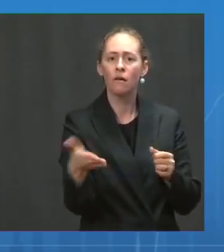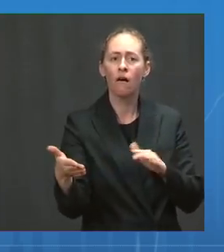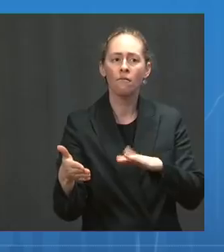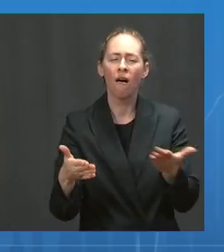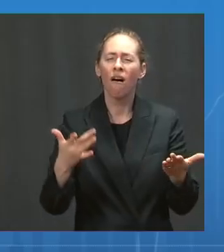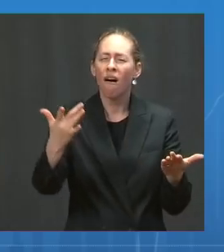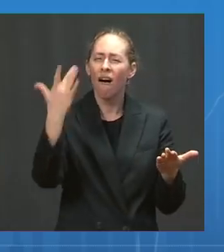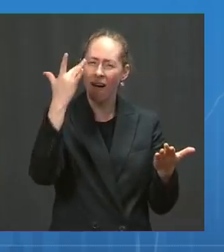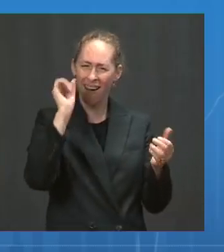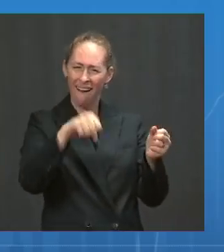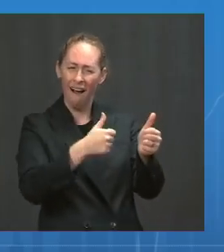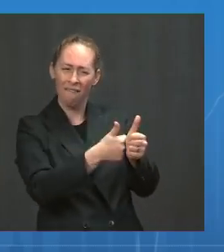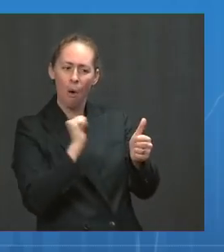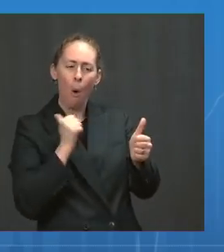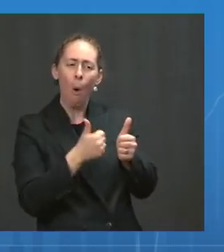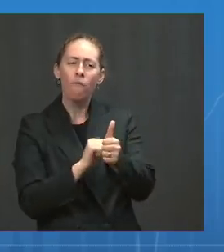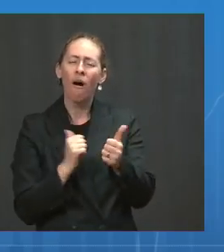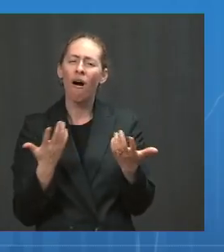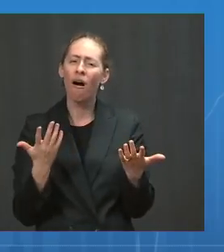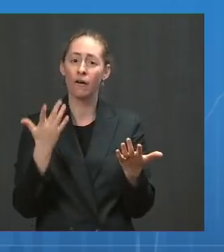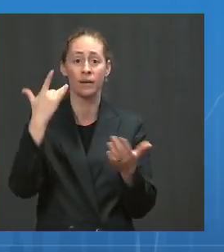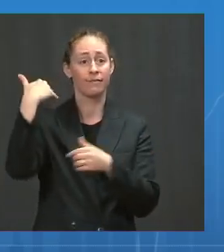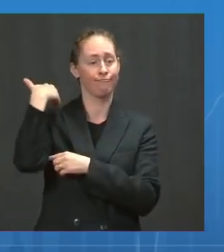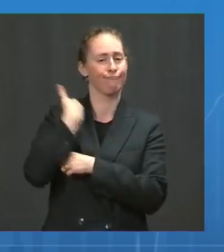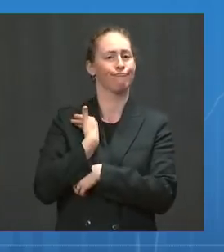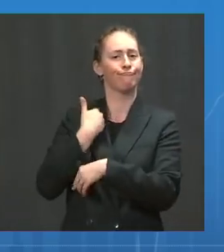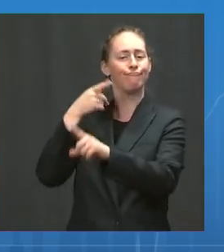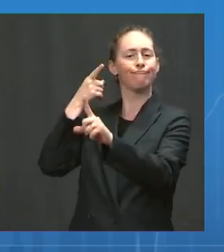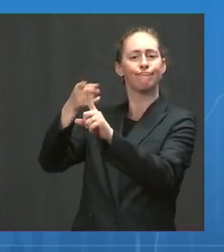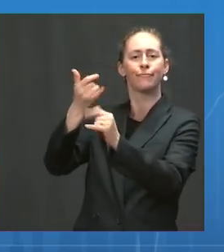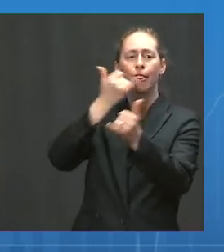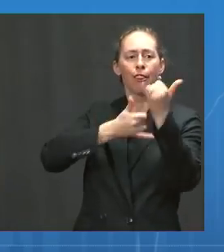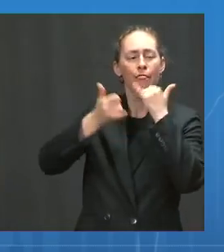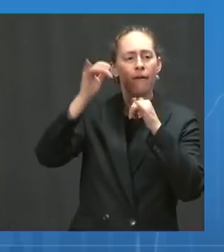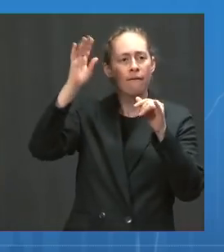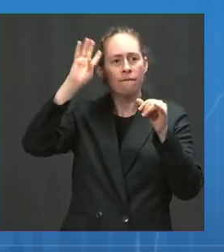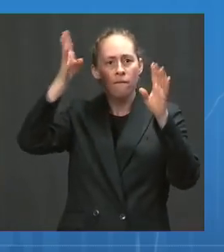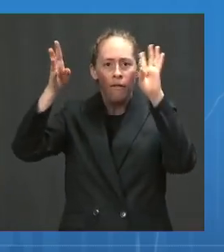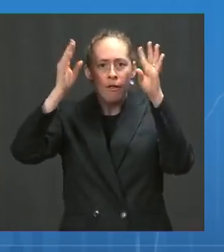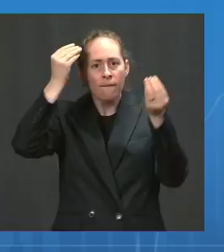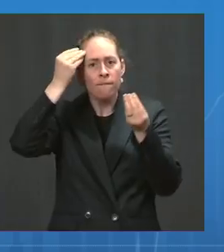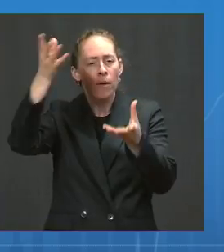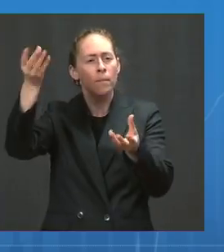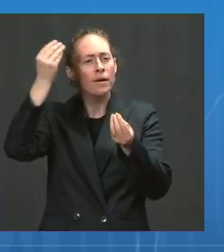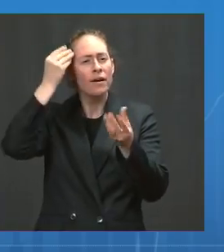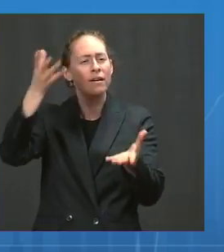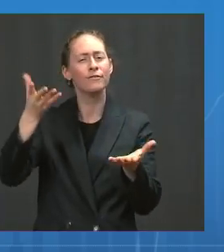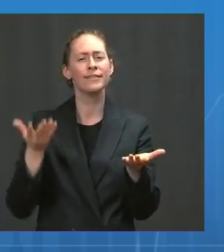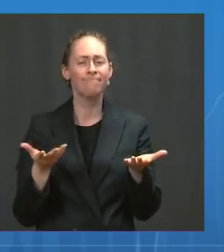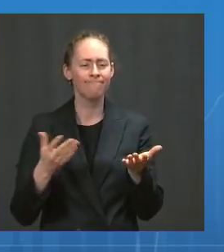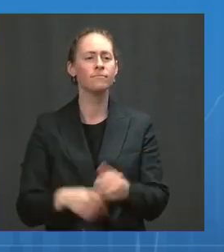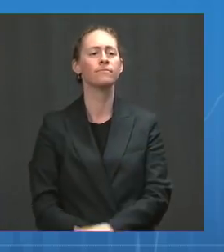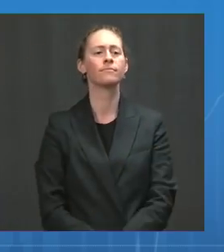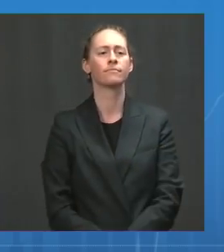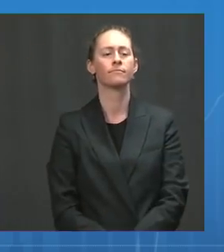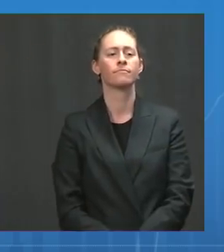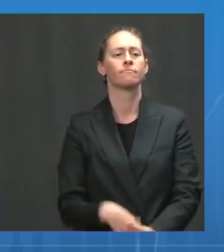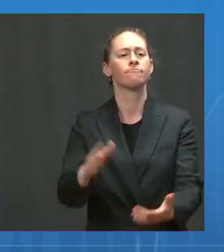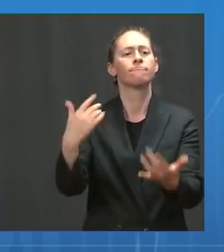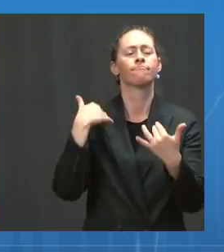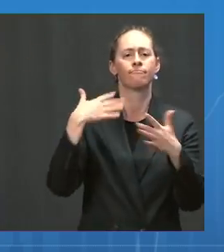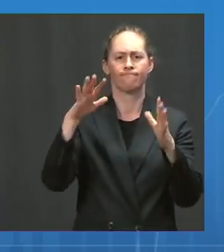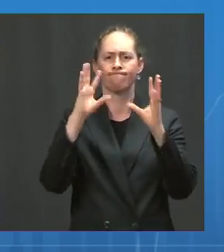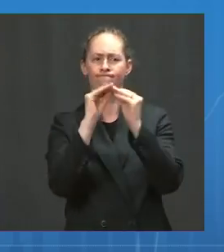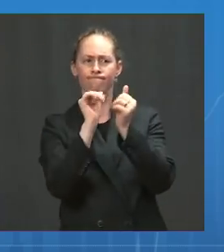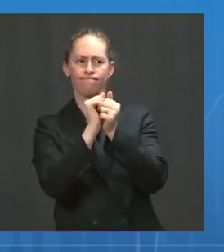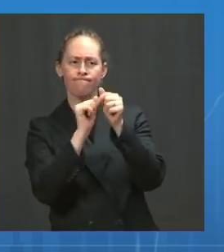has cost us lives. Just this week, I traveled to New Mexico to meet with youth leaders, clinicians, and public health leaders from